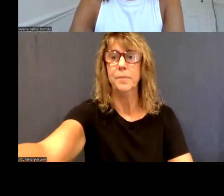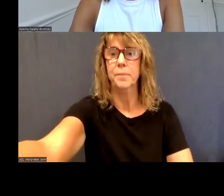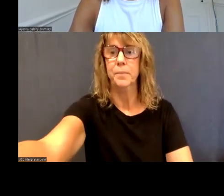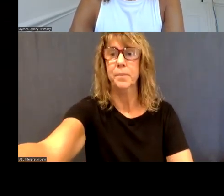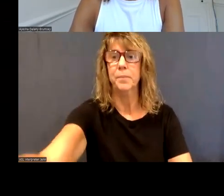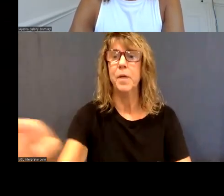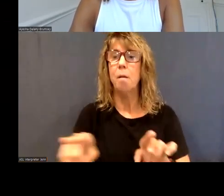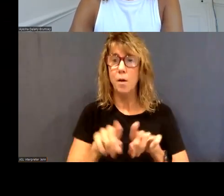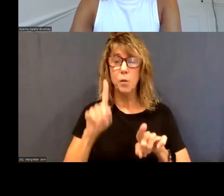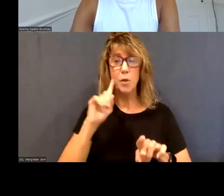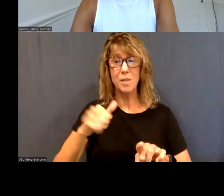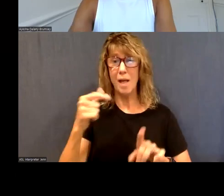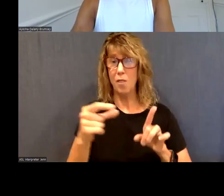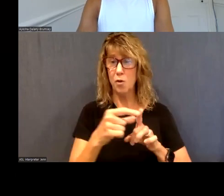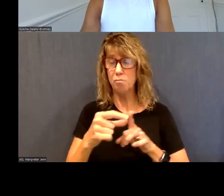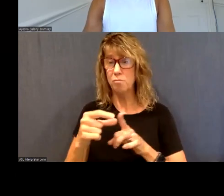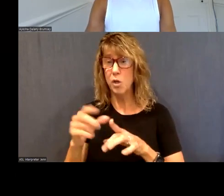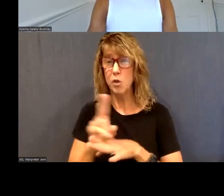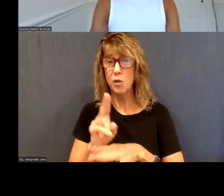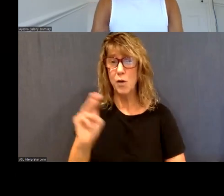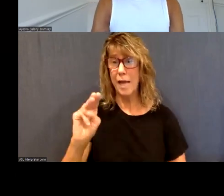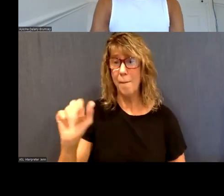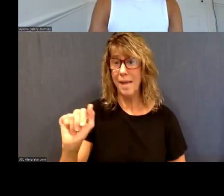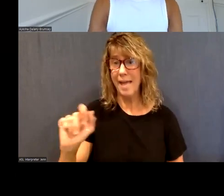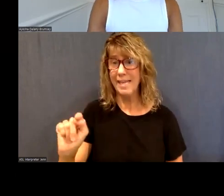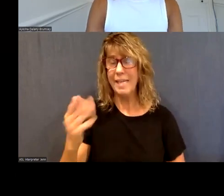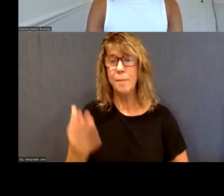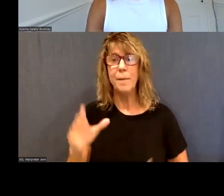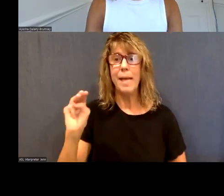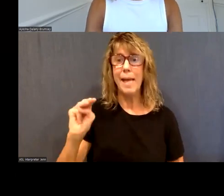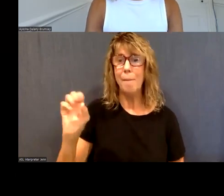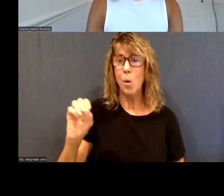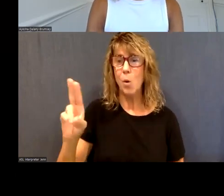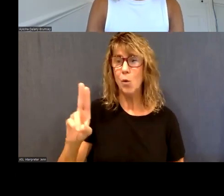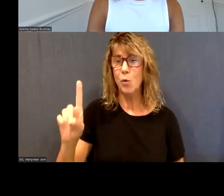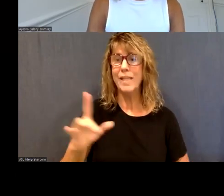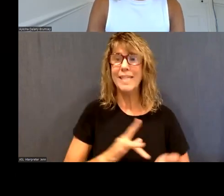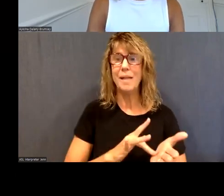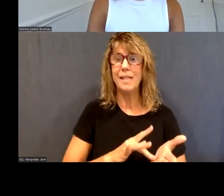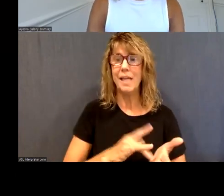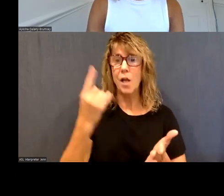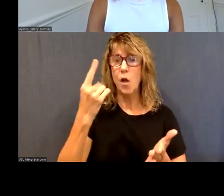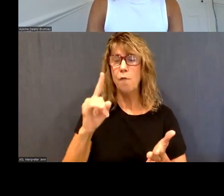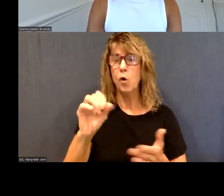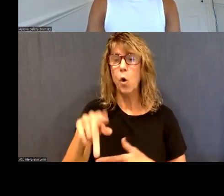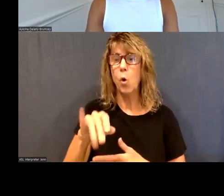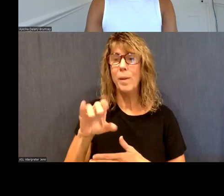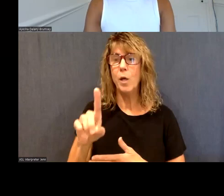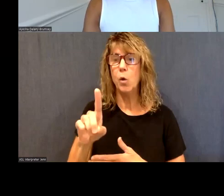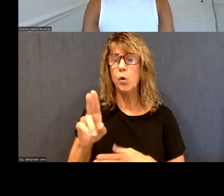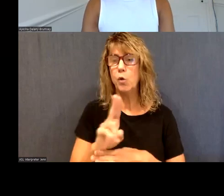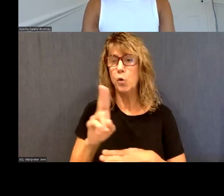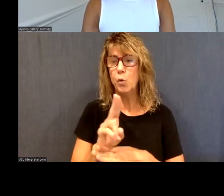you'll hear some other terms for MAT, so you might also hear MOUD, medication for opioid use disorders, or